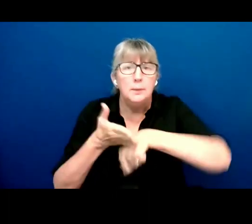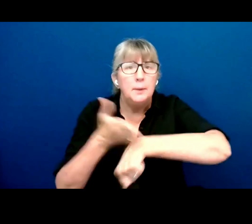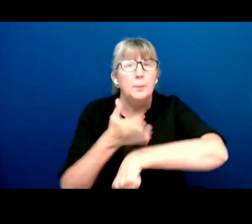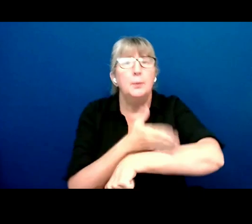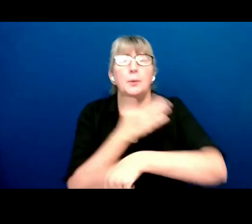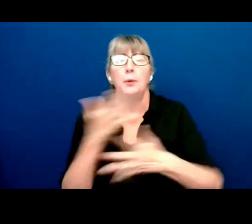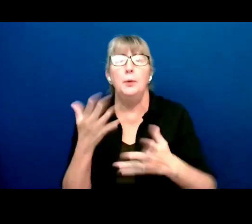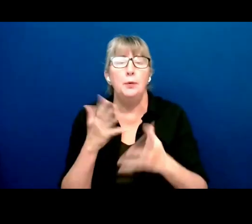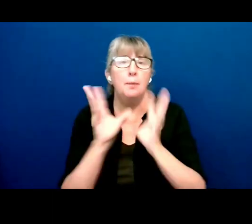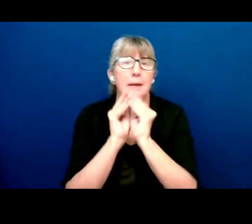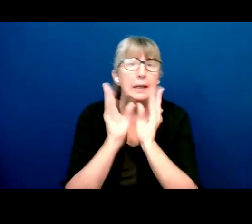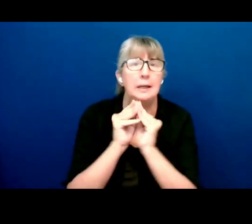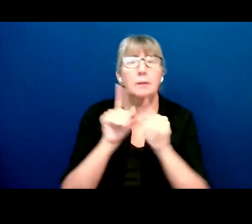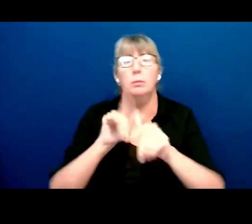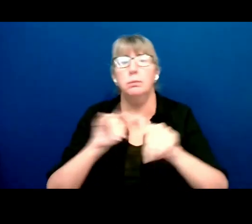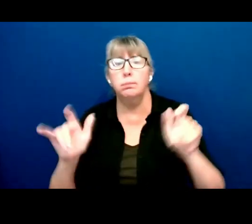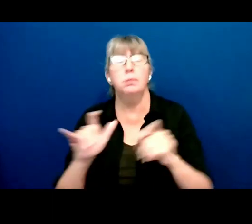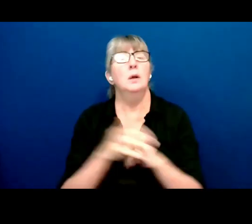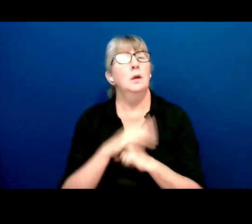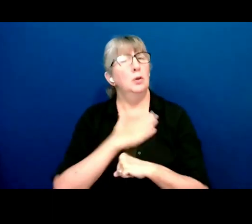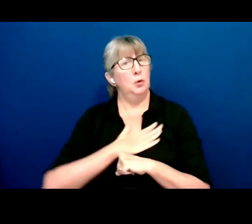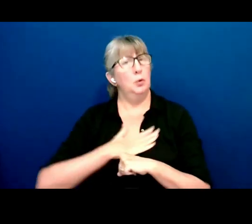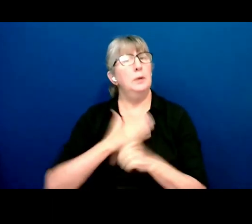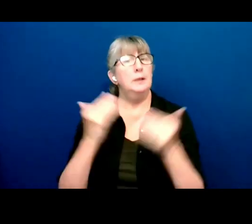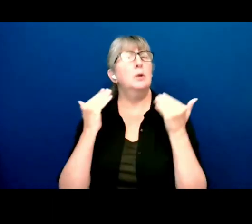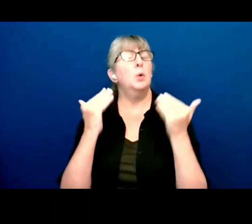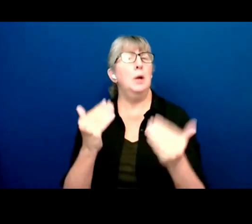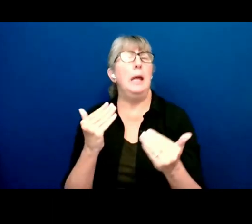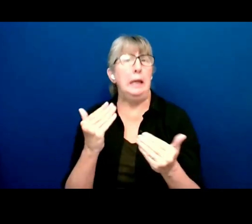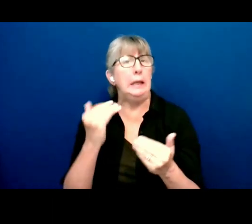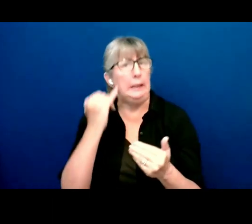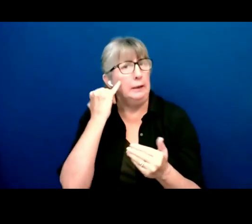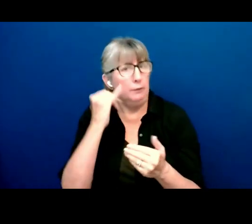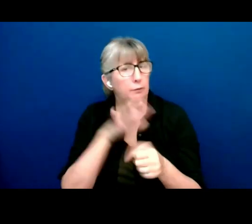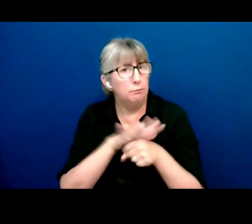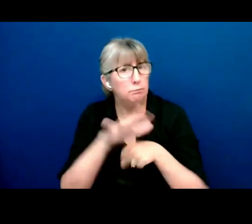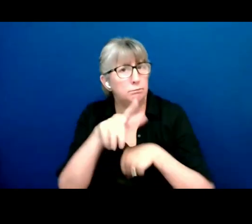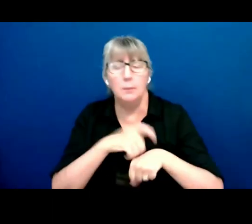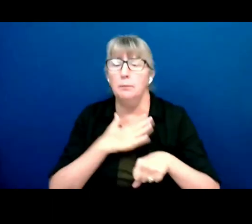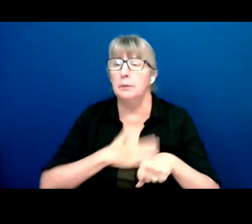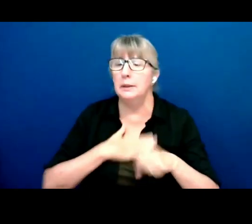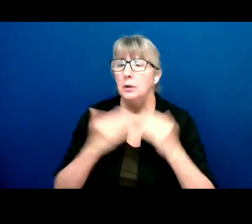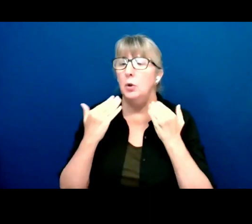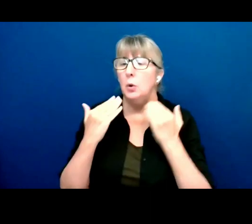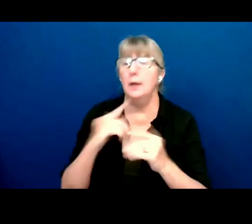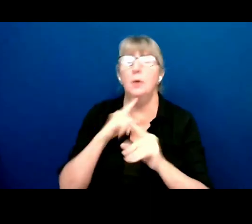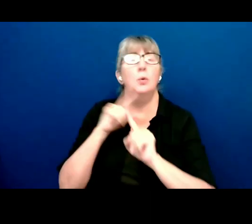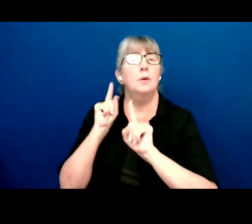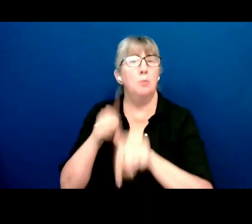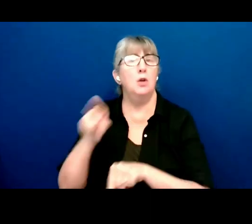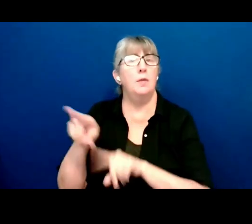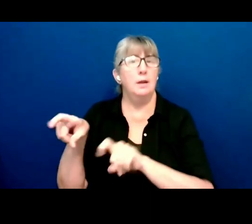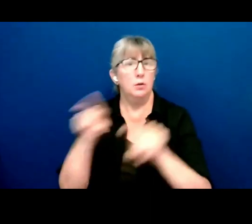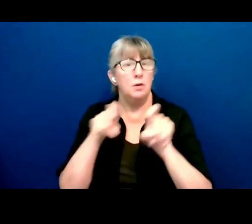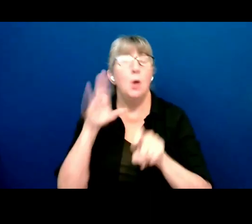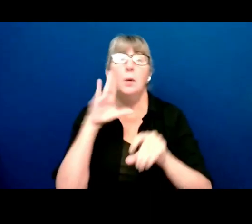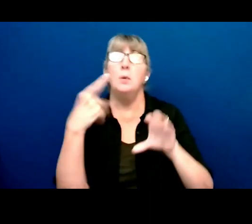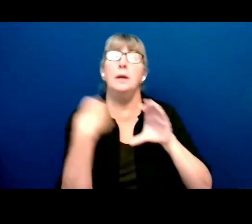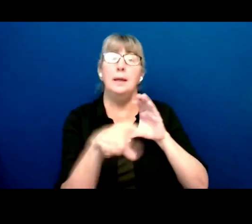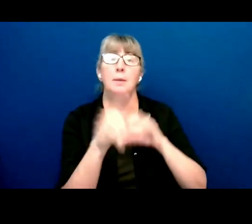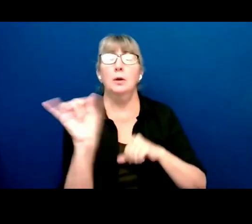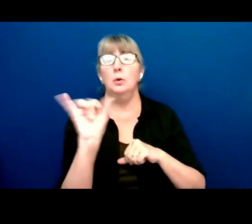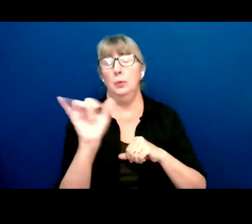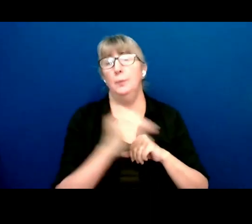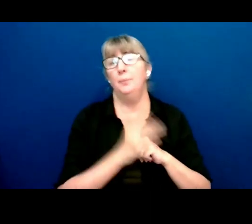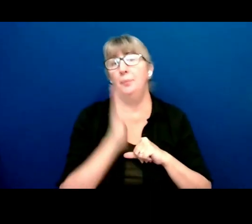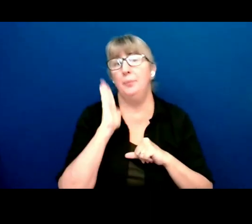like these. So please take a few moments if you have to respond to that survey in the chat. We'll also be emailing that link out. We will also